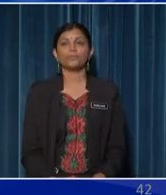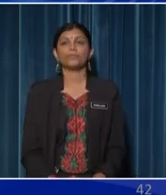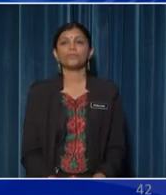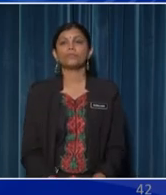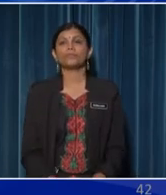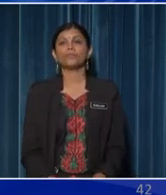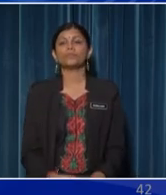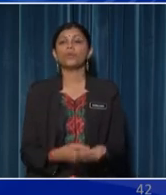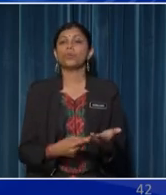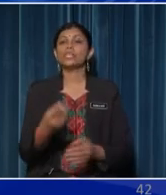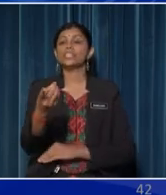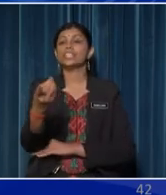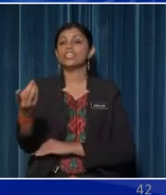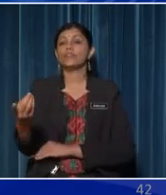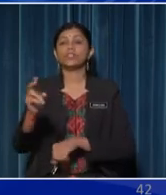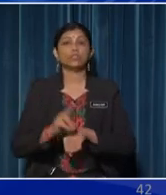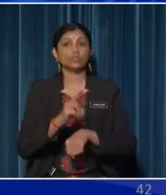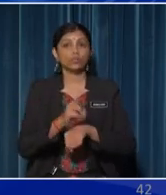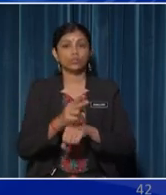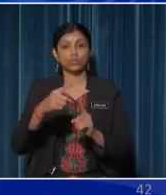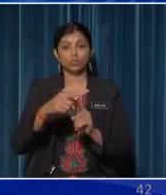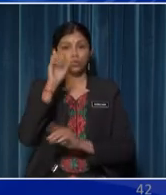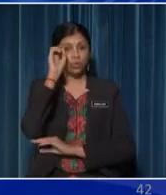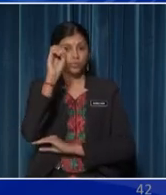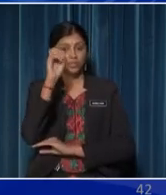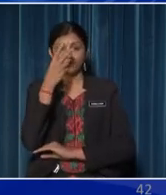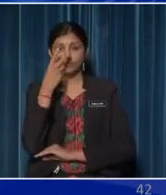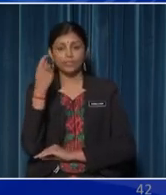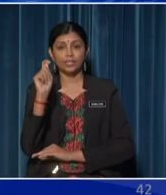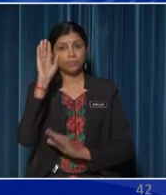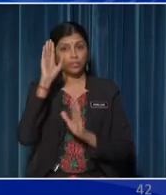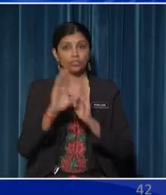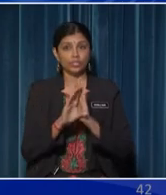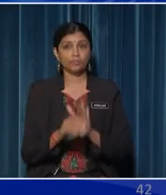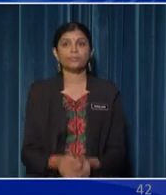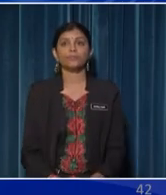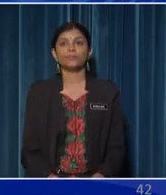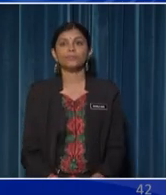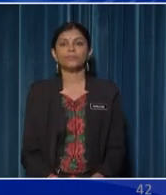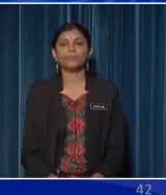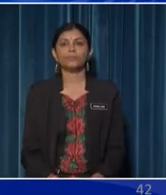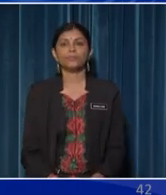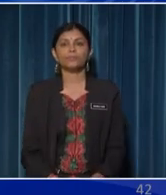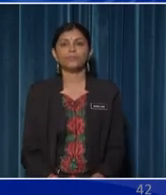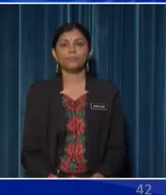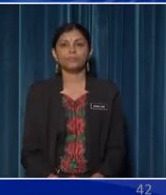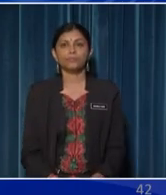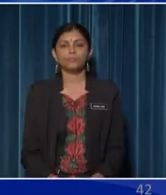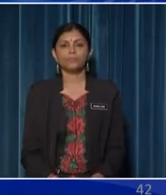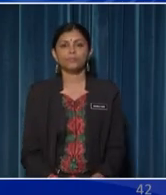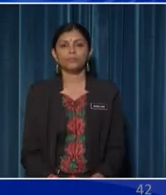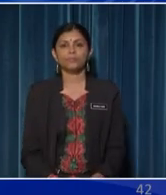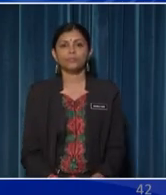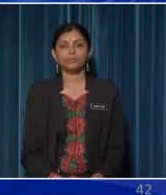What is the device used to observe the picture? Is it A, a magnifying